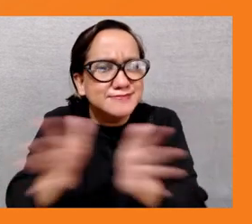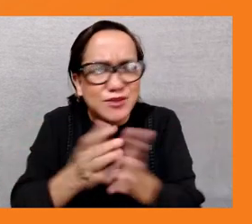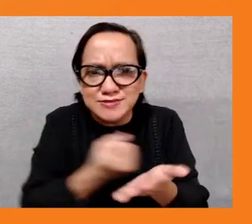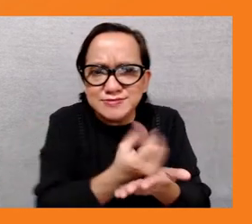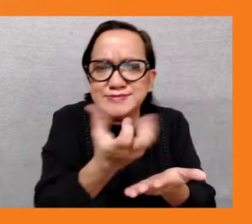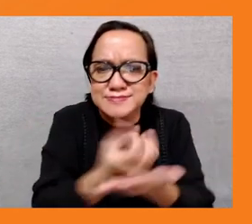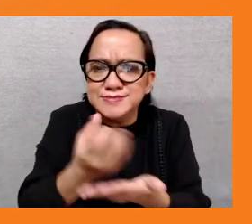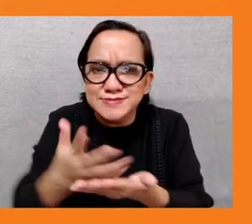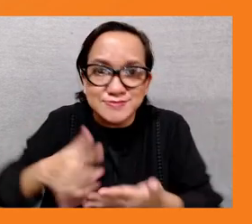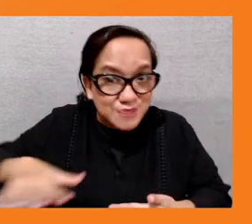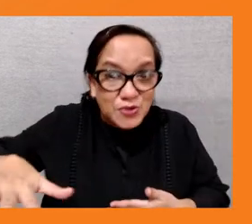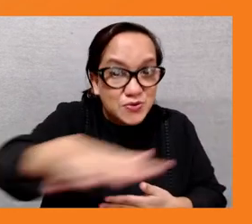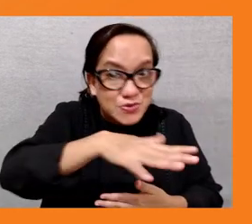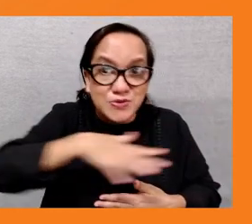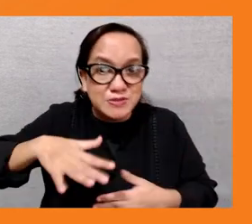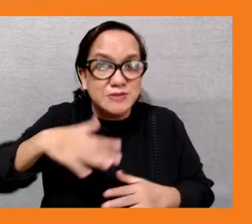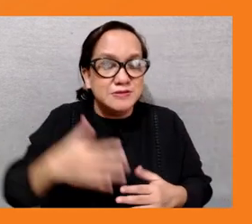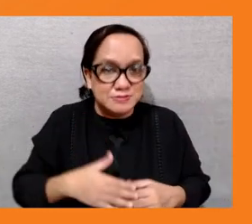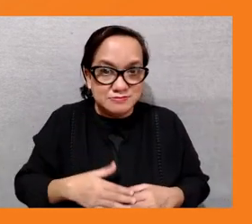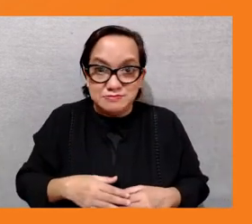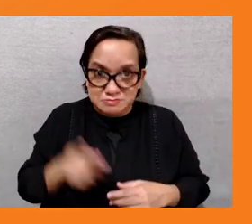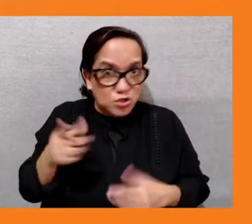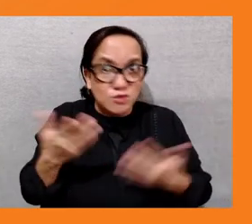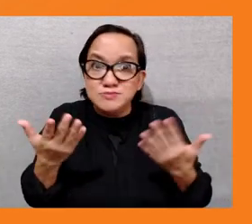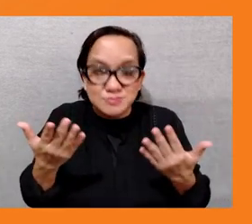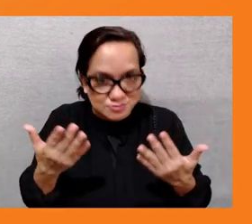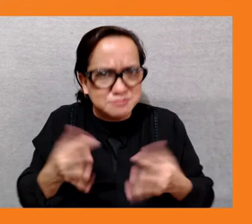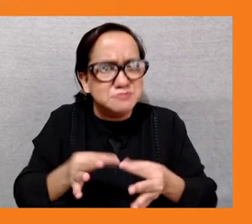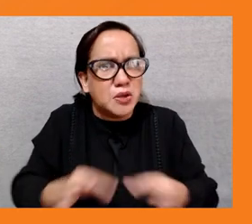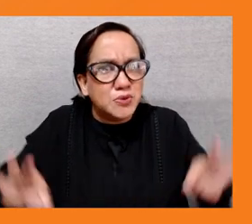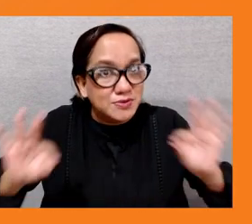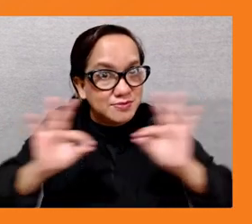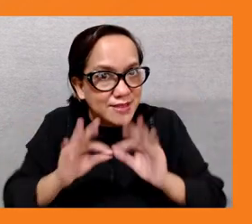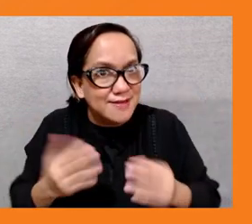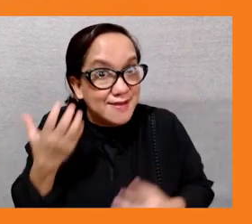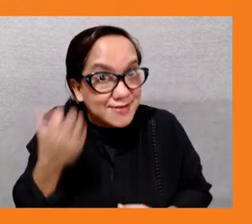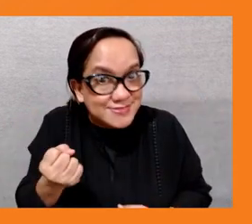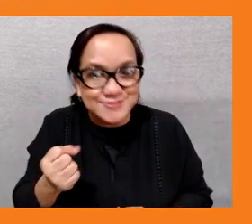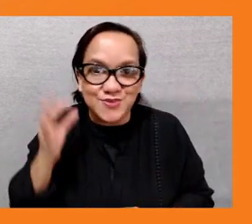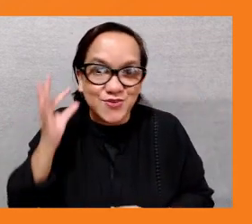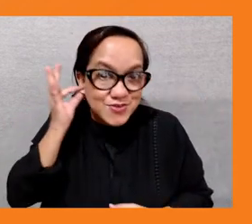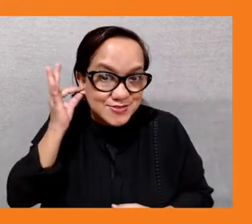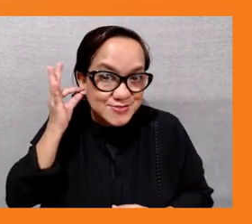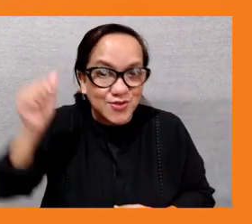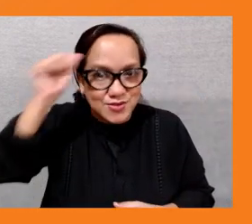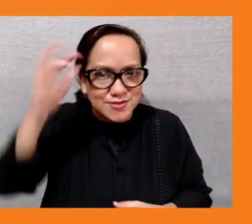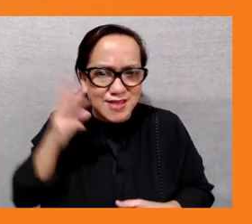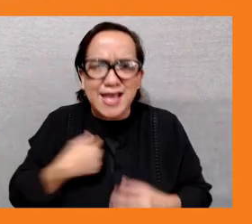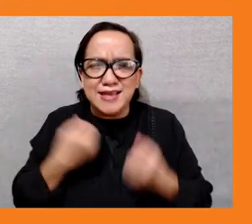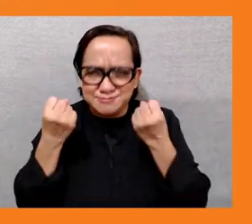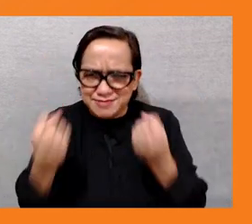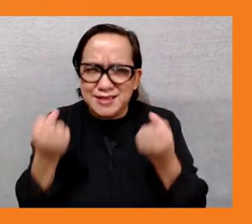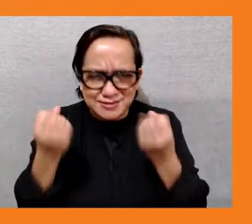inclusive so with many training that's been given to the csos several csos have strengthened